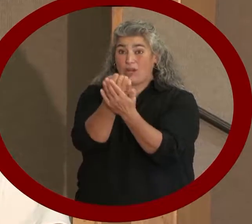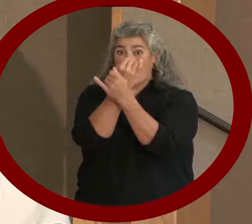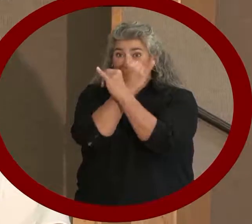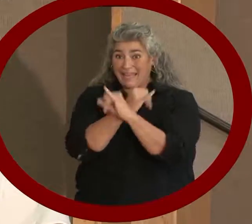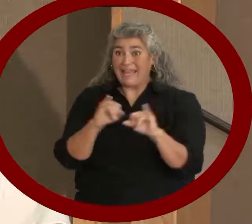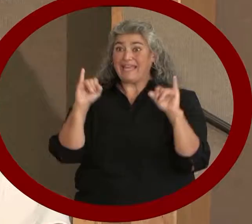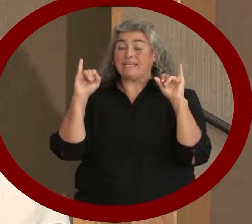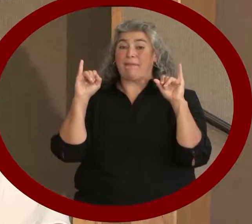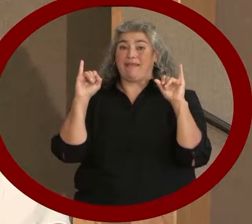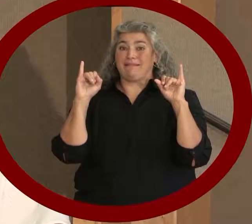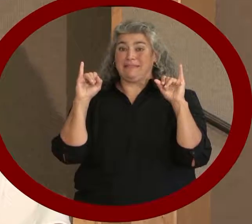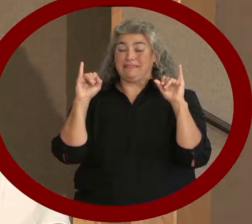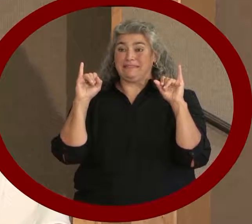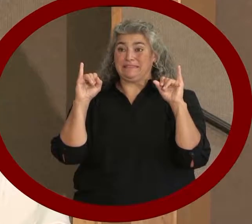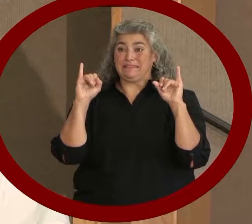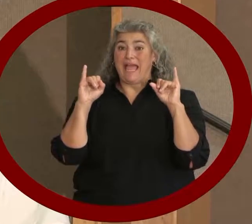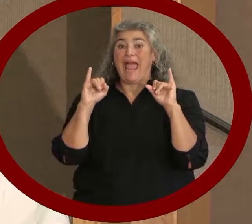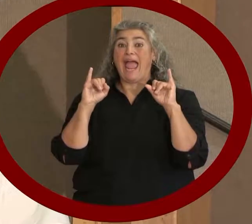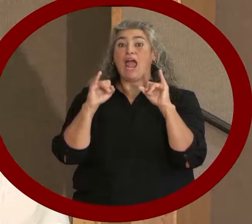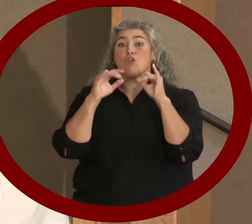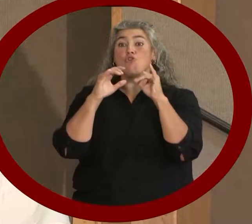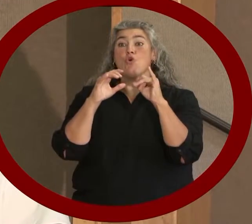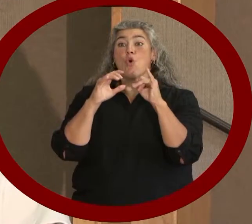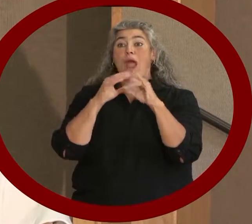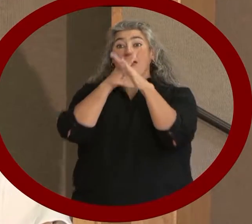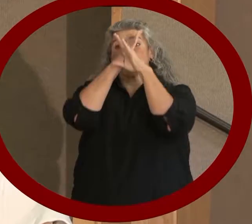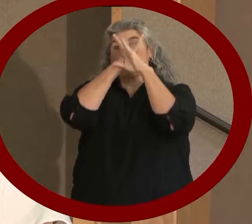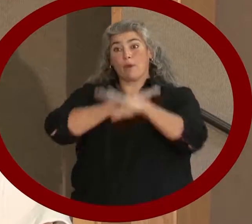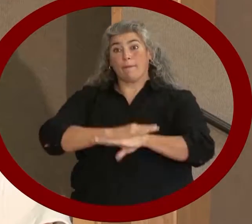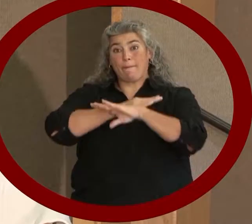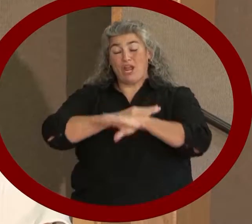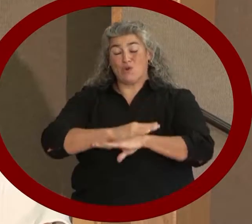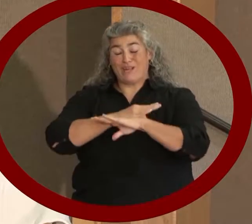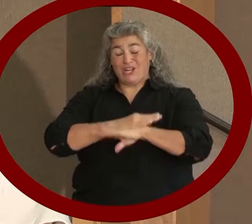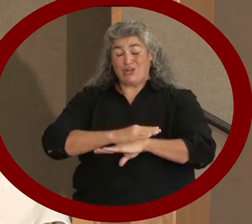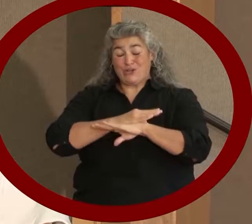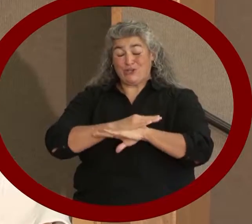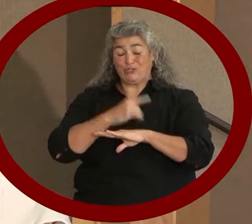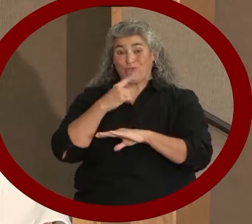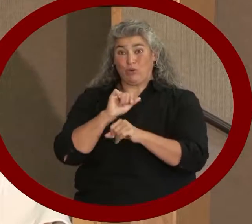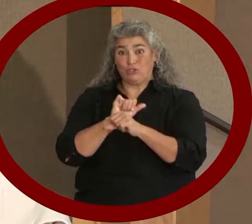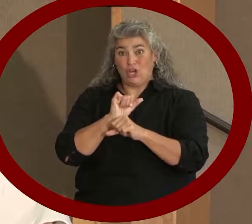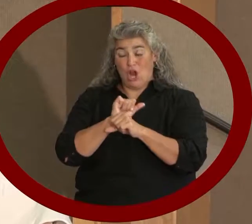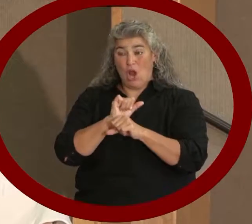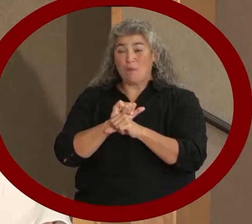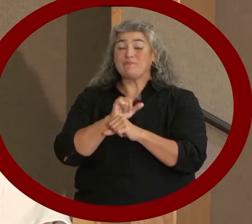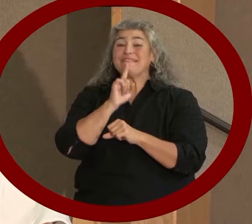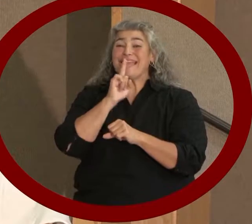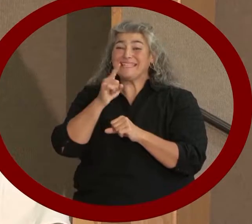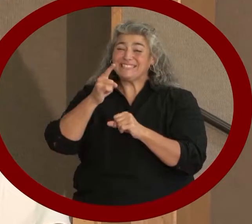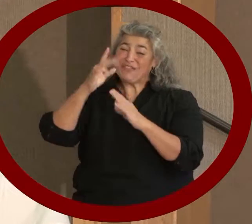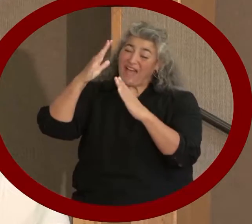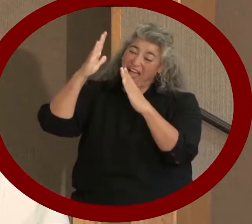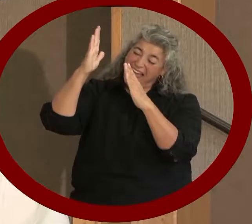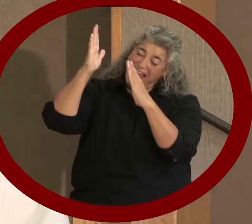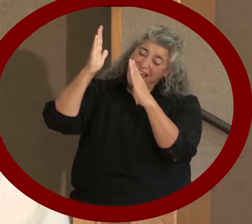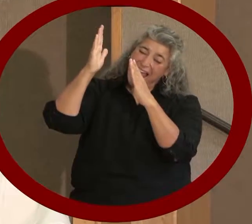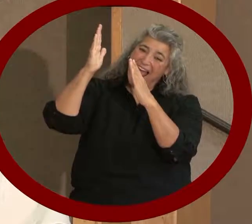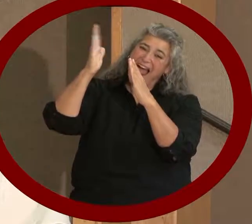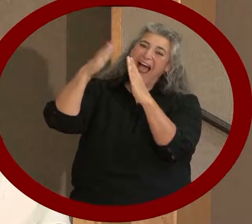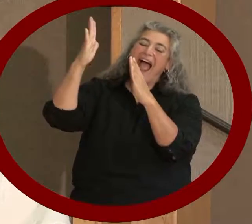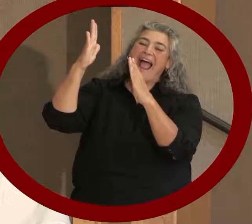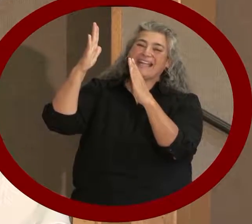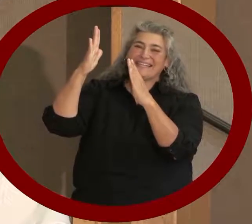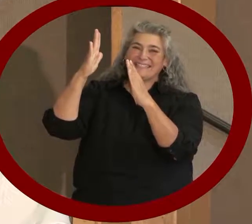disincentives to getting jobs ranked as the highest in what remains to be accomplished with the